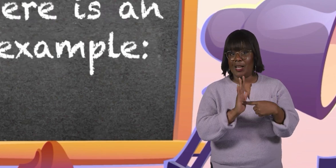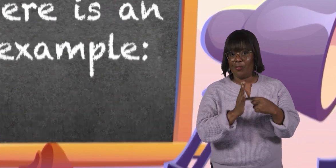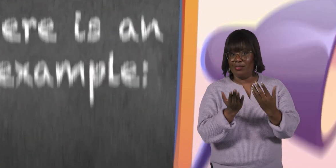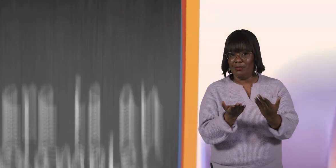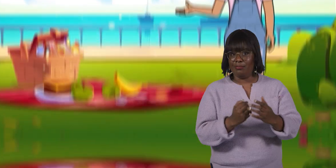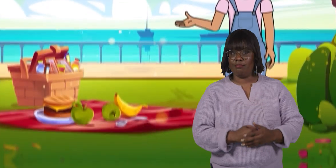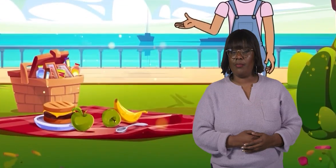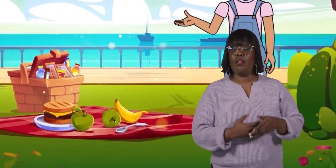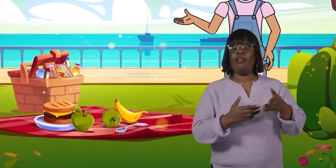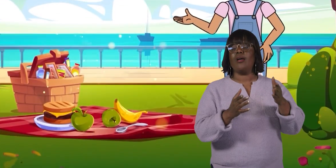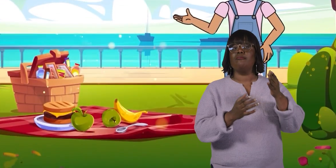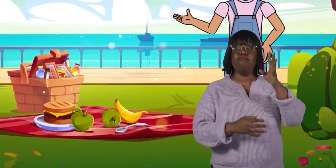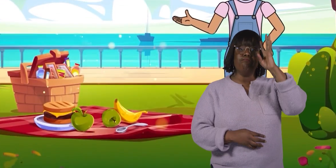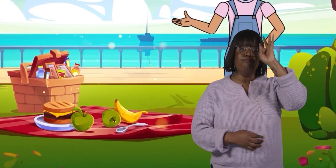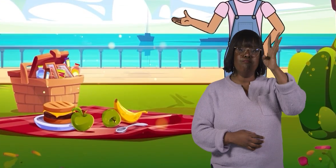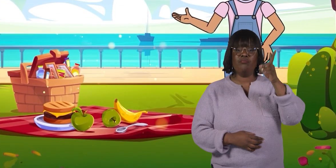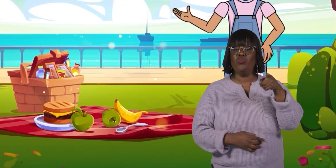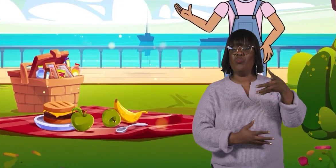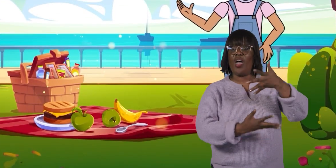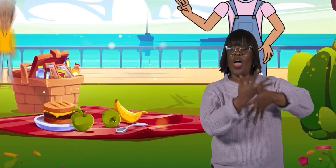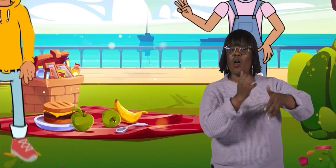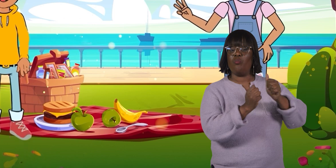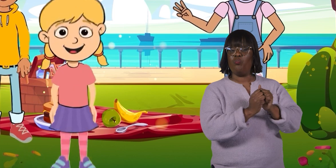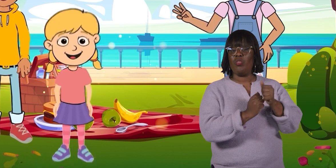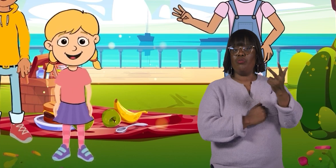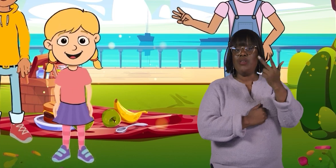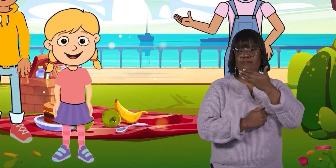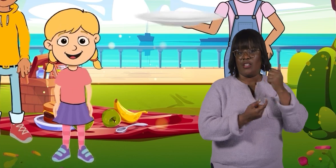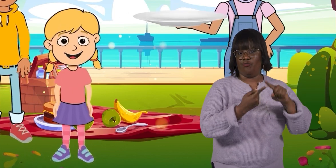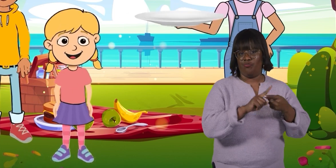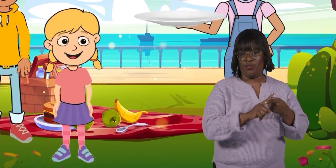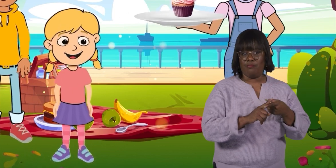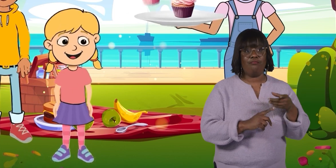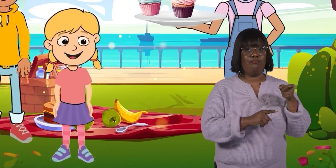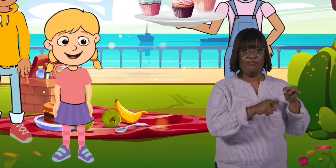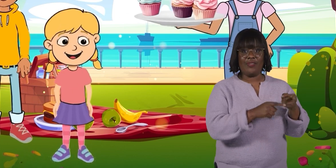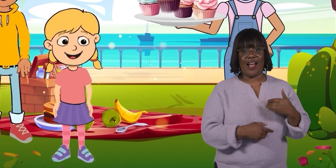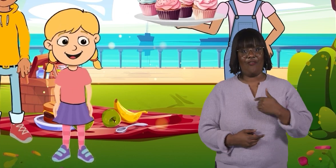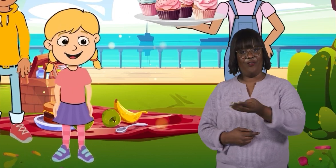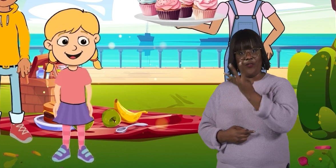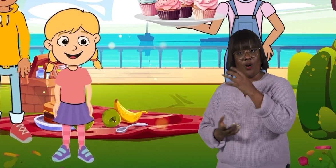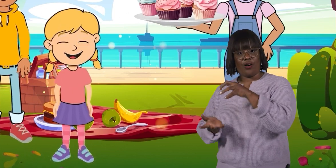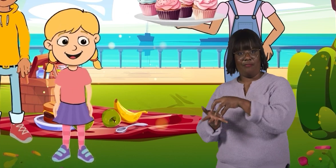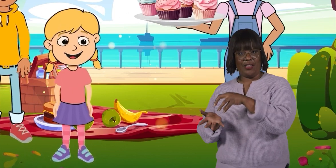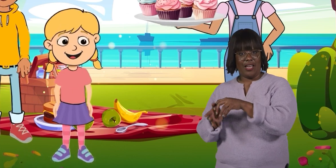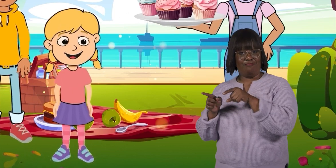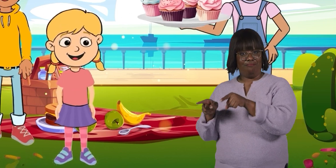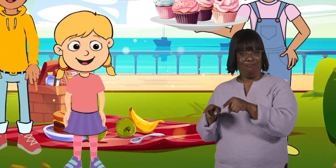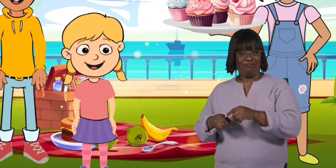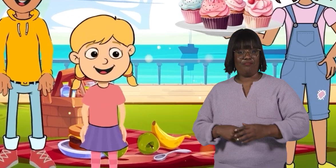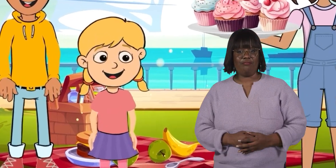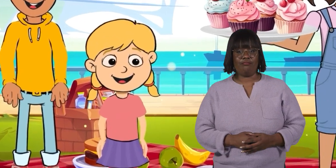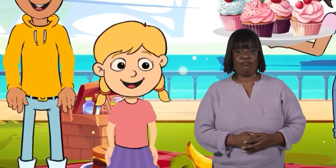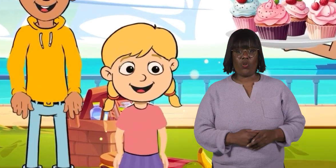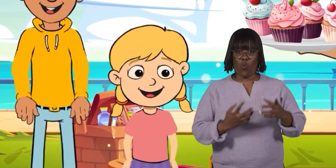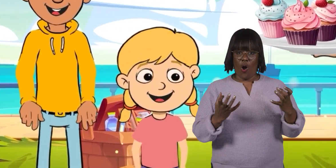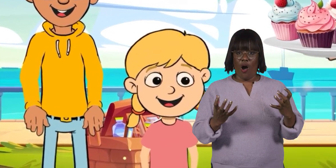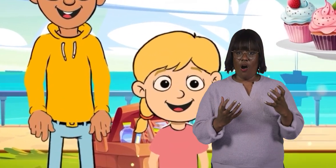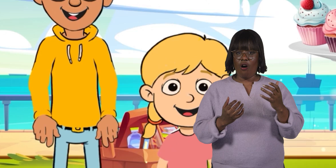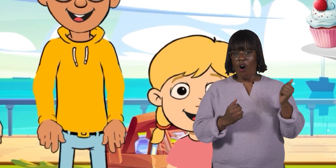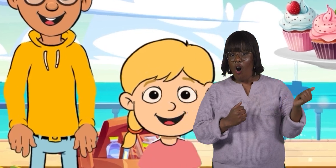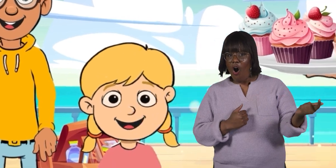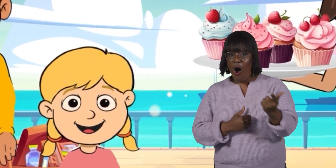an example. Let's say you are hanging out with your three best friends, and you have four cupcakes. You want